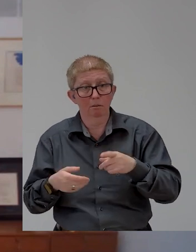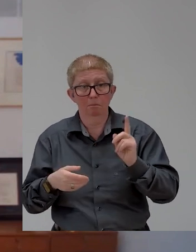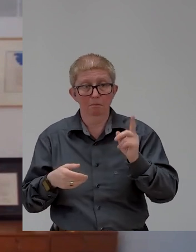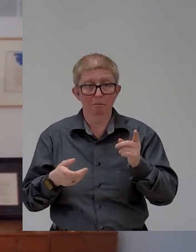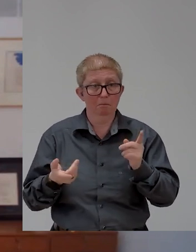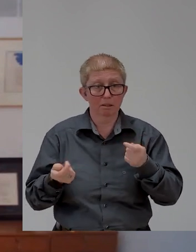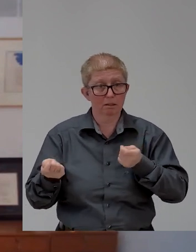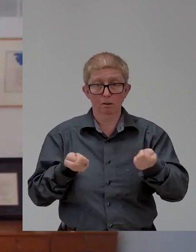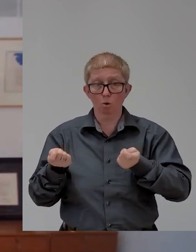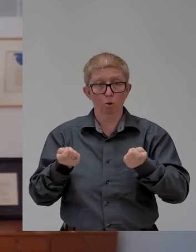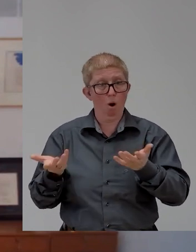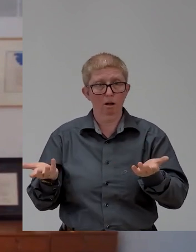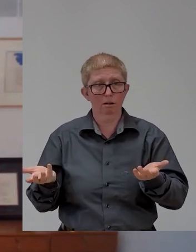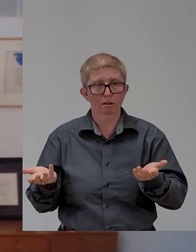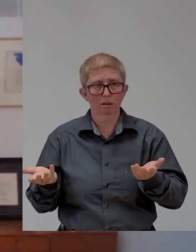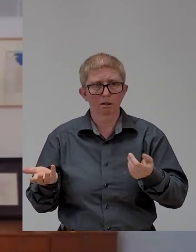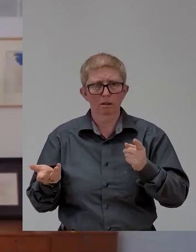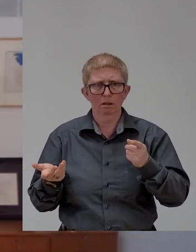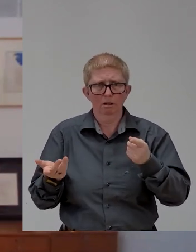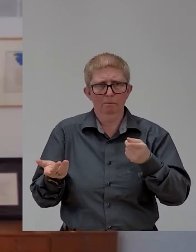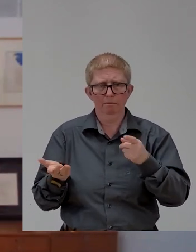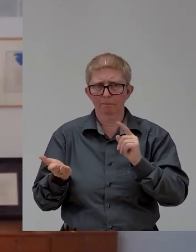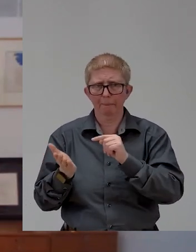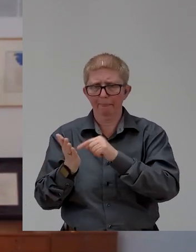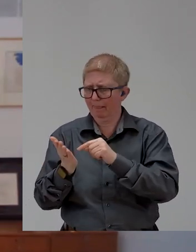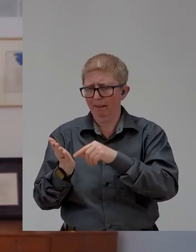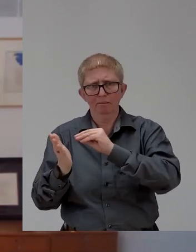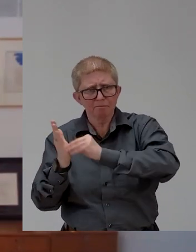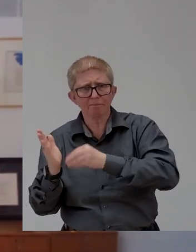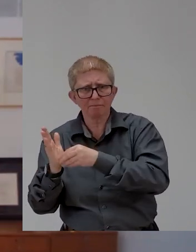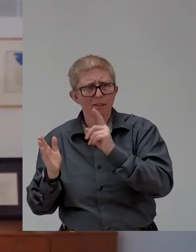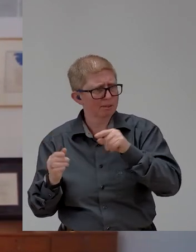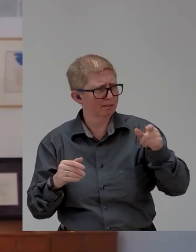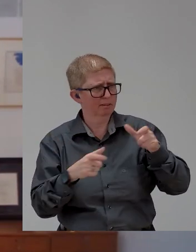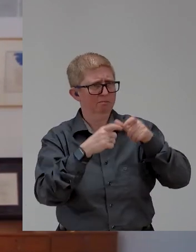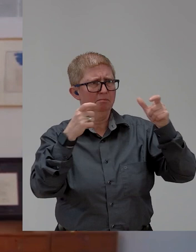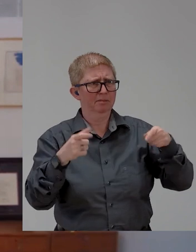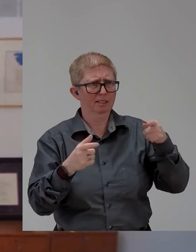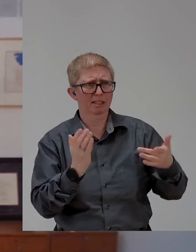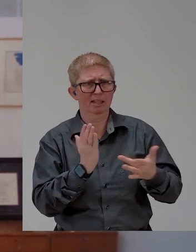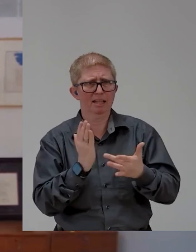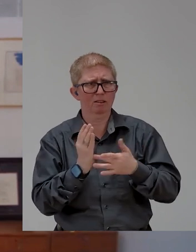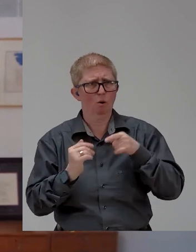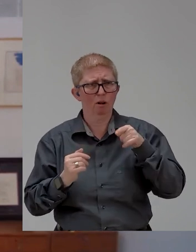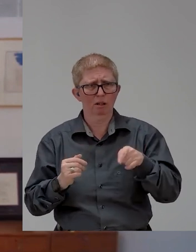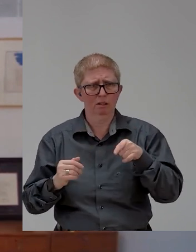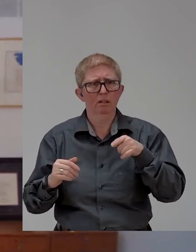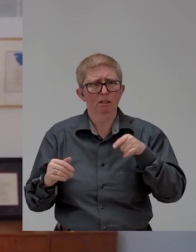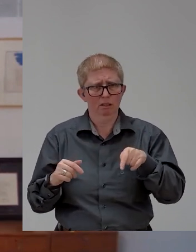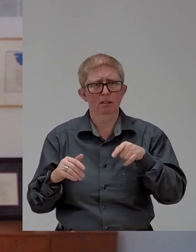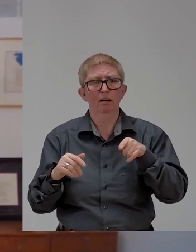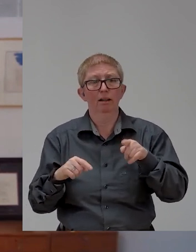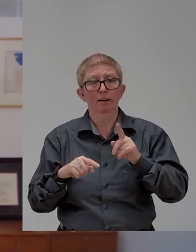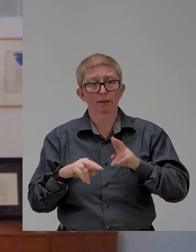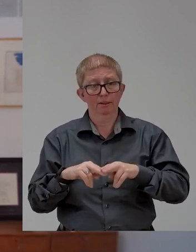I think that the public sector does have a role to play. But we have to monitor it very carefully because the moment that the facts on the ground change,